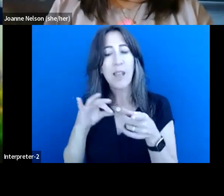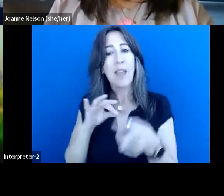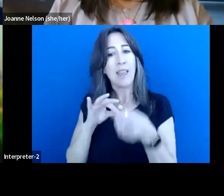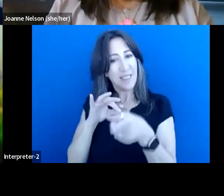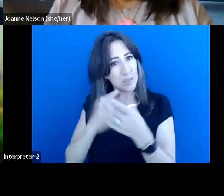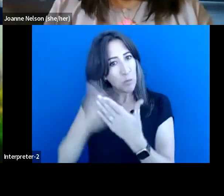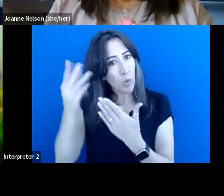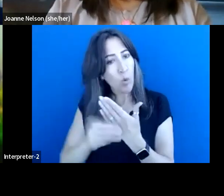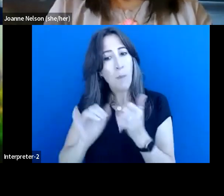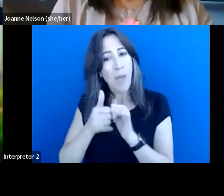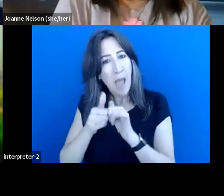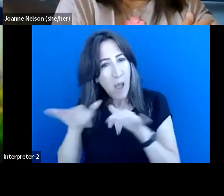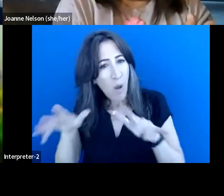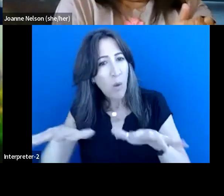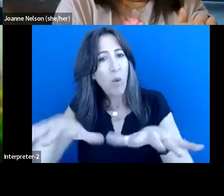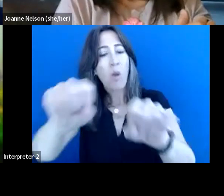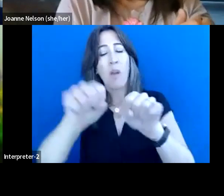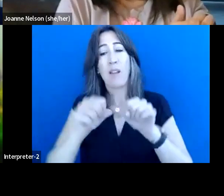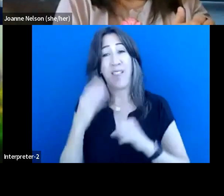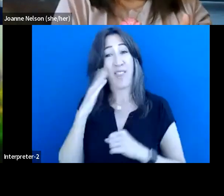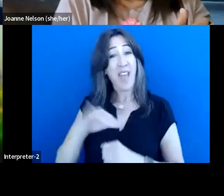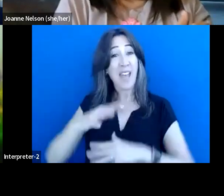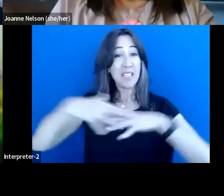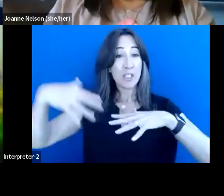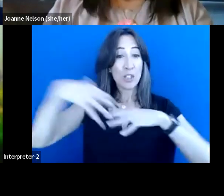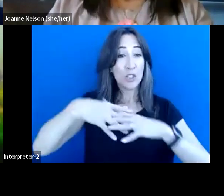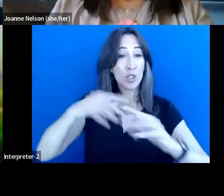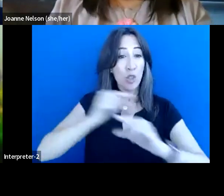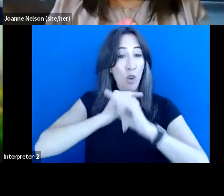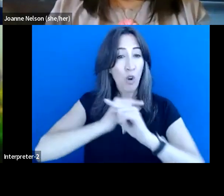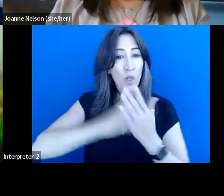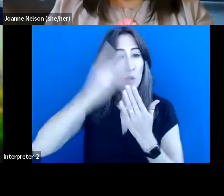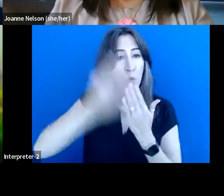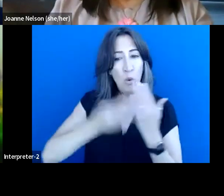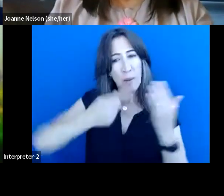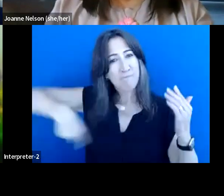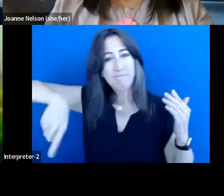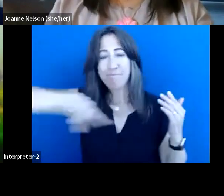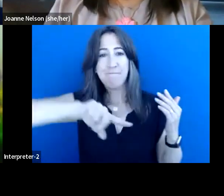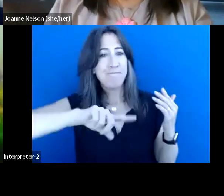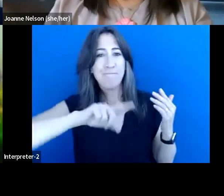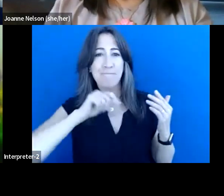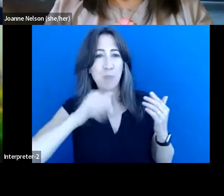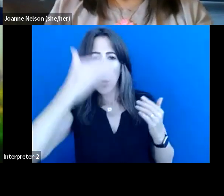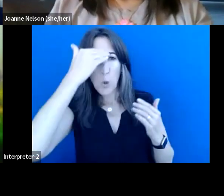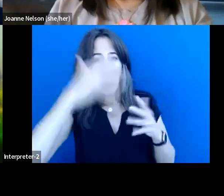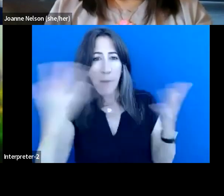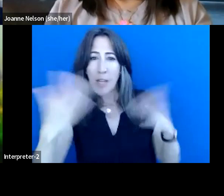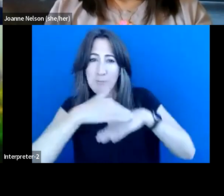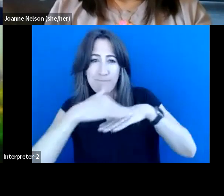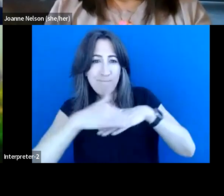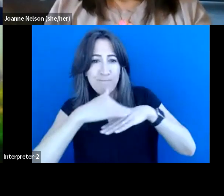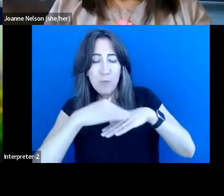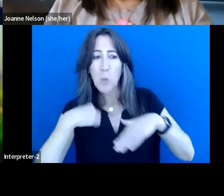program, which I don't think people here know quite much about, because I don't think we have, you know, high,